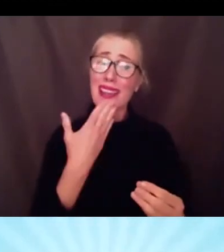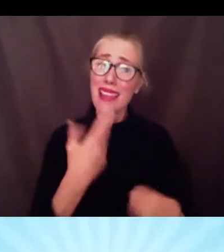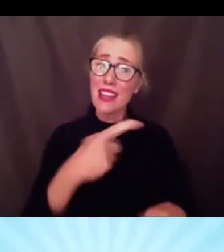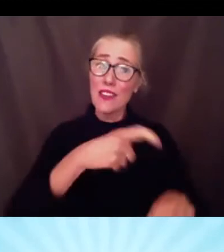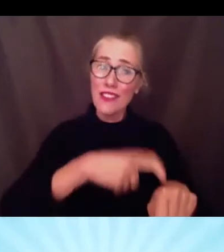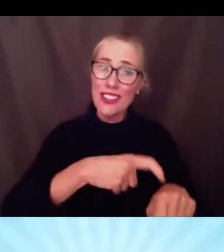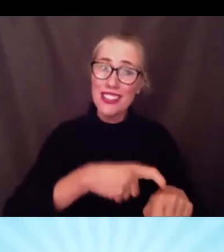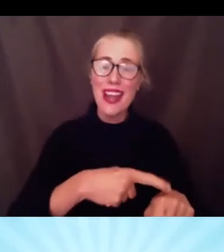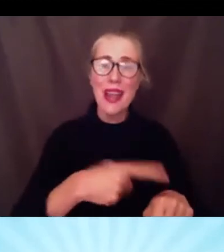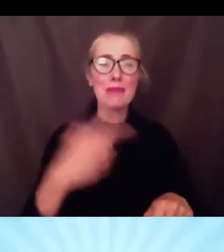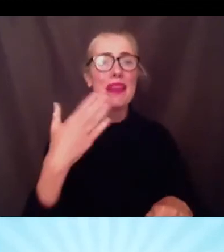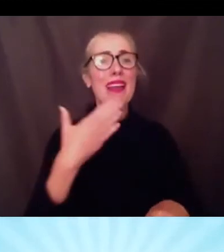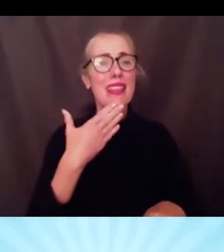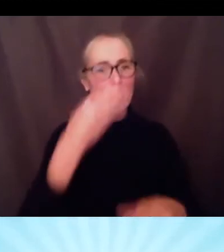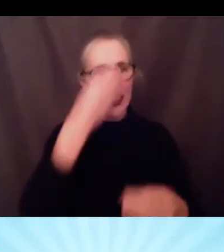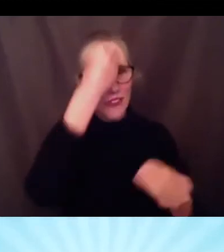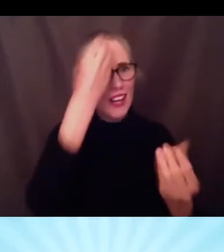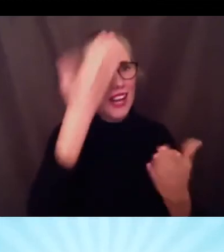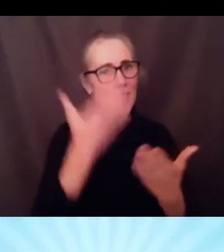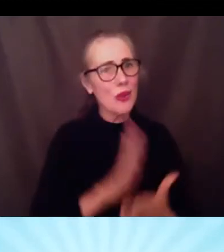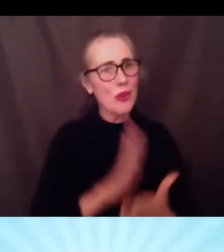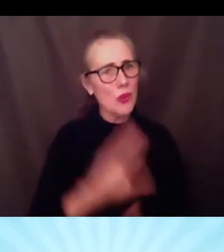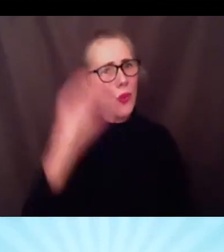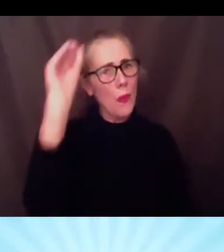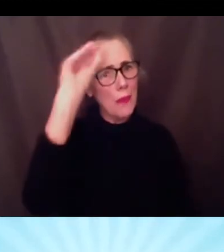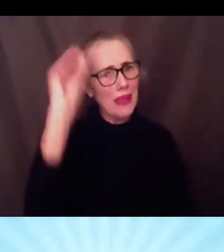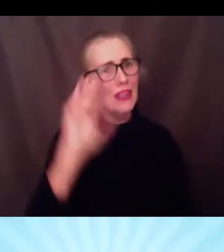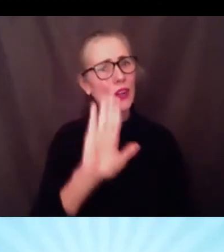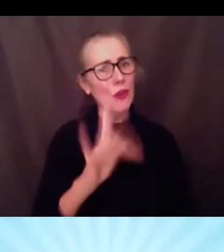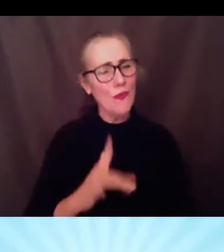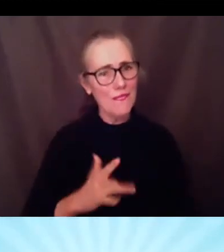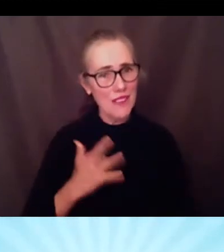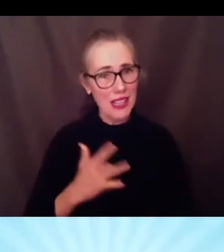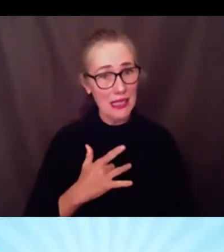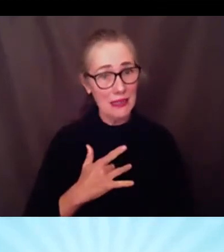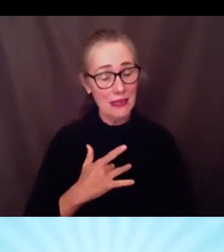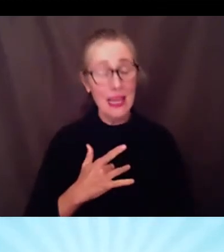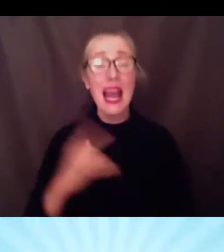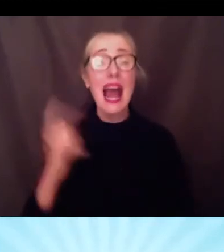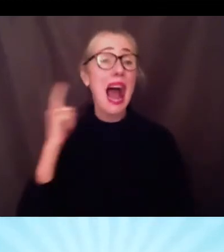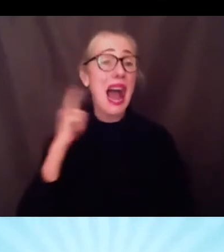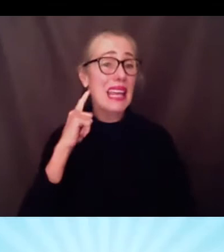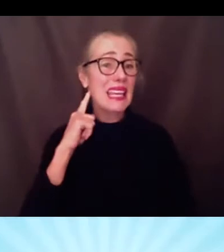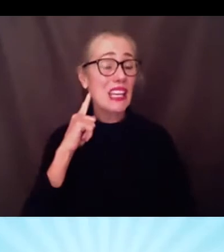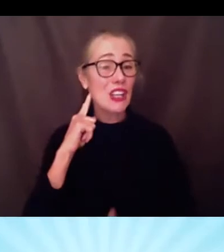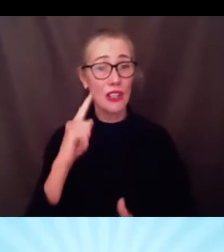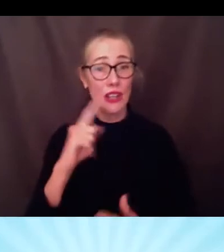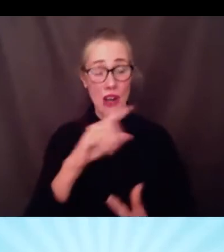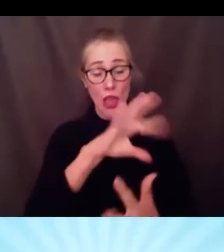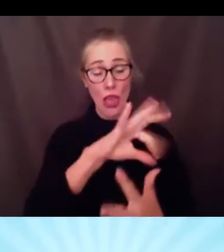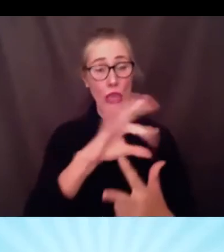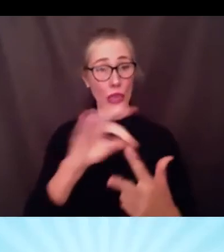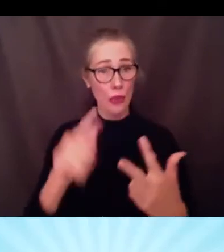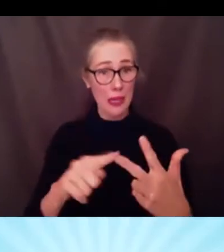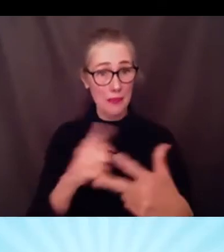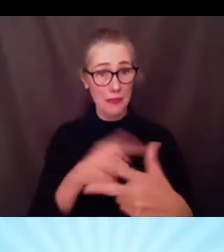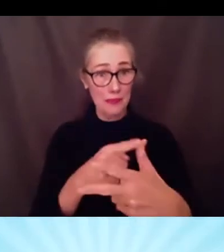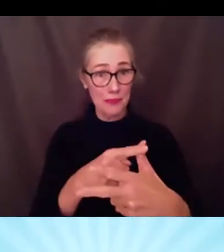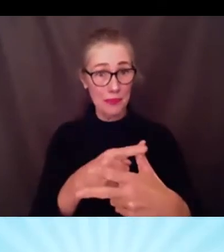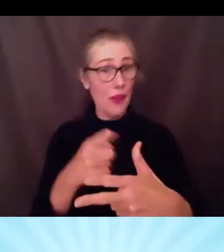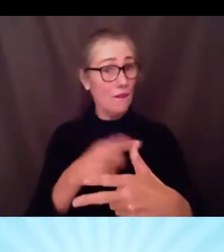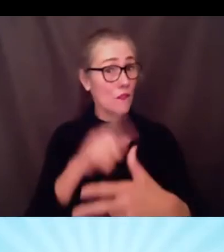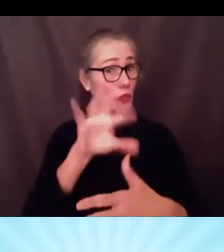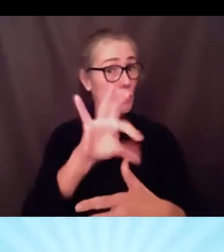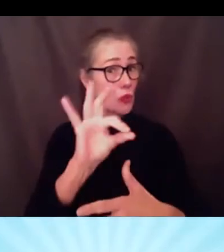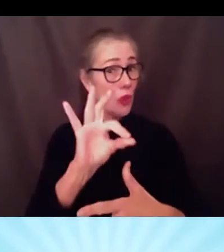three things that i hear is that we have two choices one choice would be to keep doing what we're doing